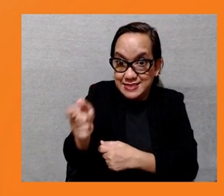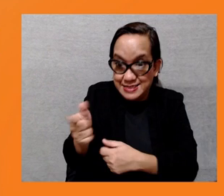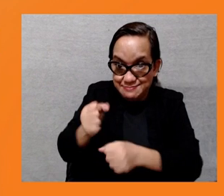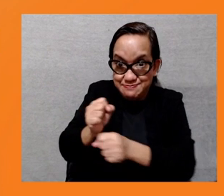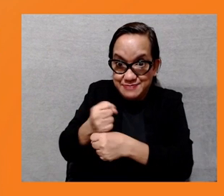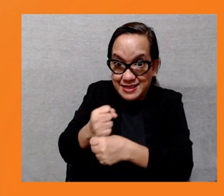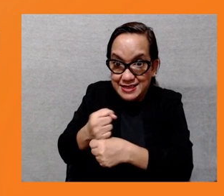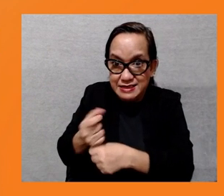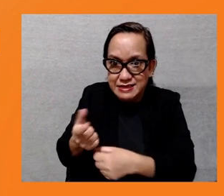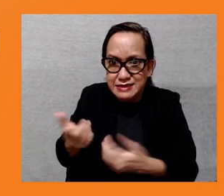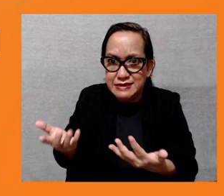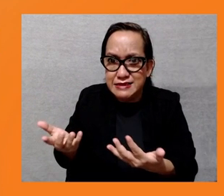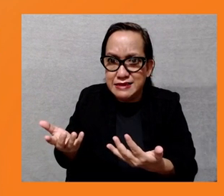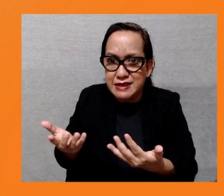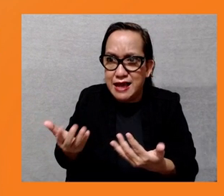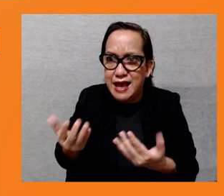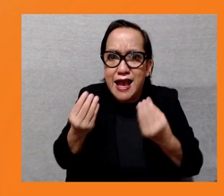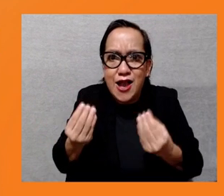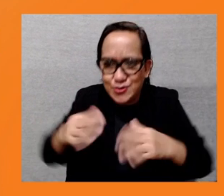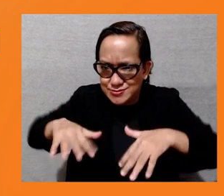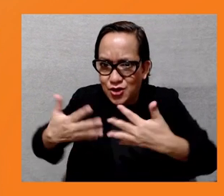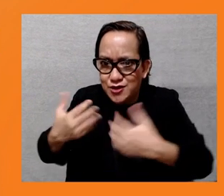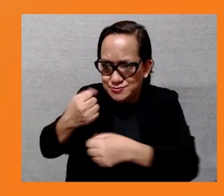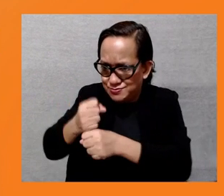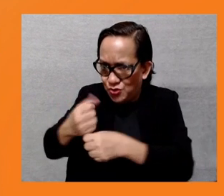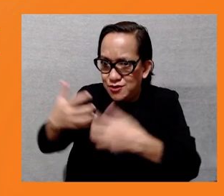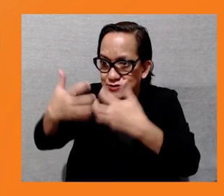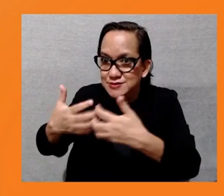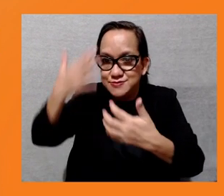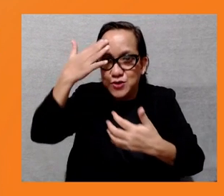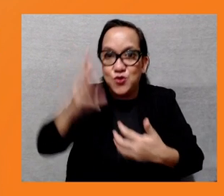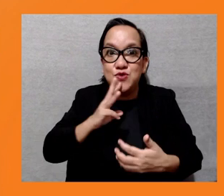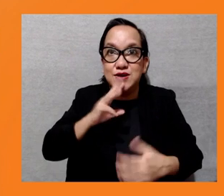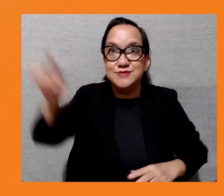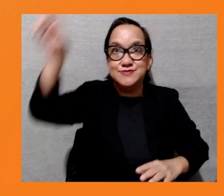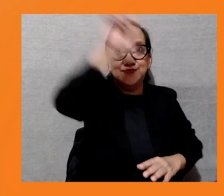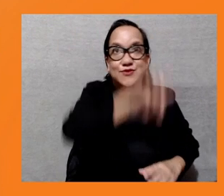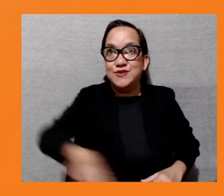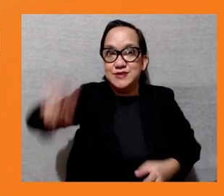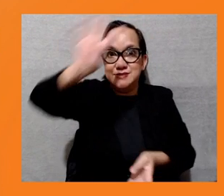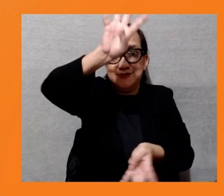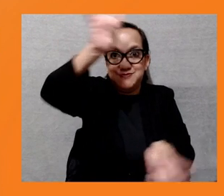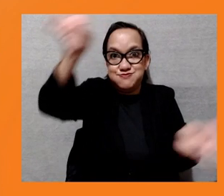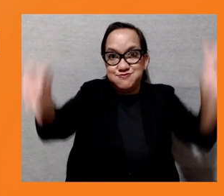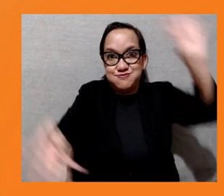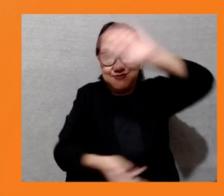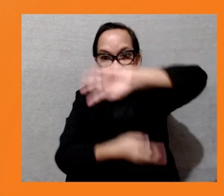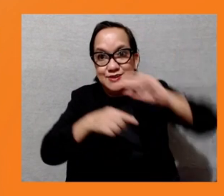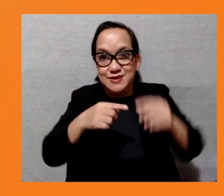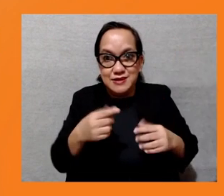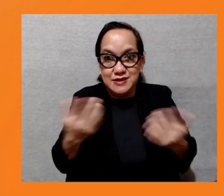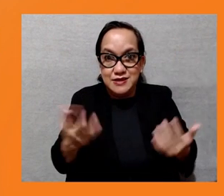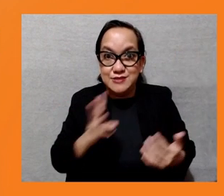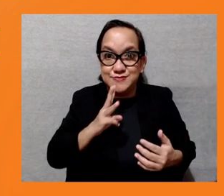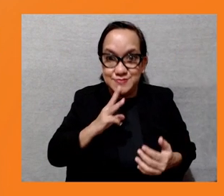plant in the ADB-backed mundra ultra mega power project in India. In ADB's compliance review report,